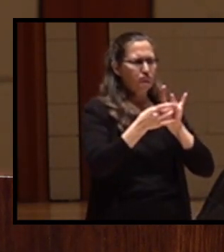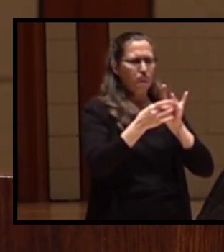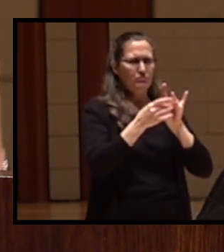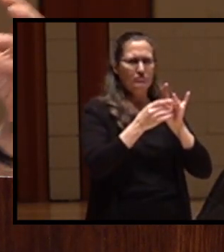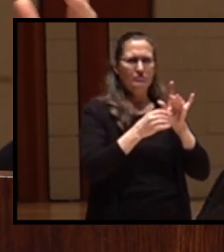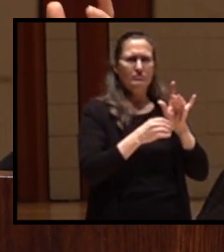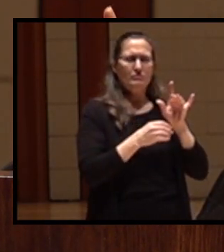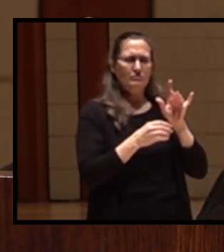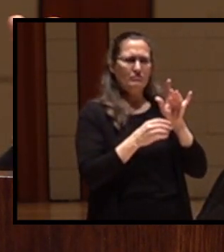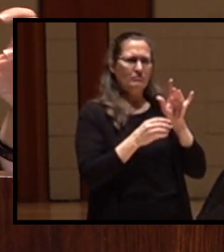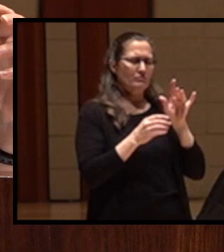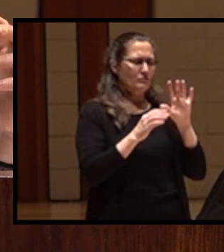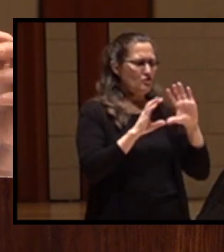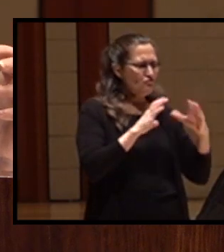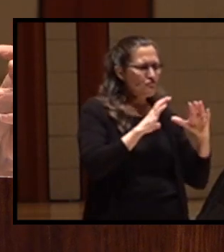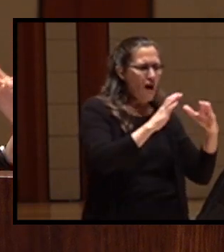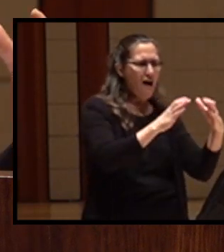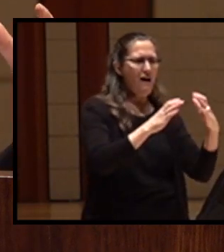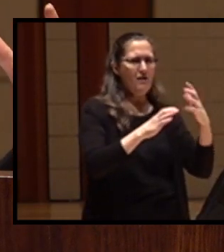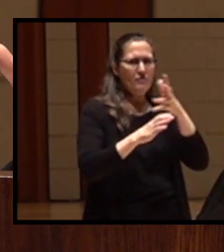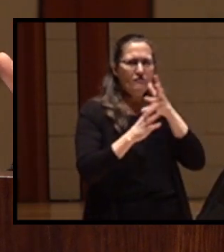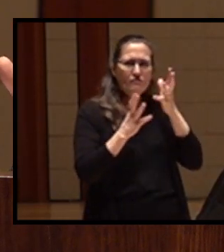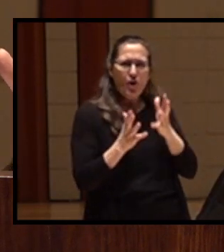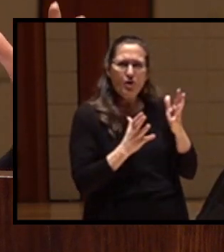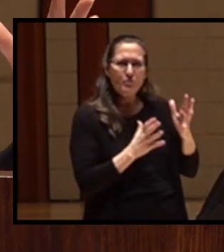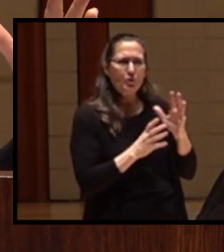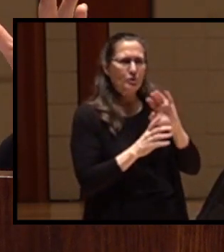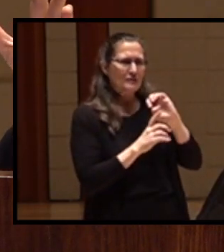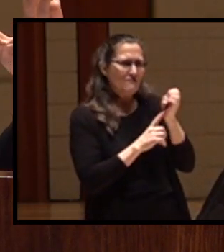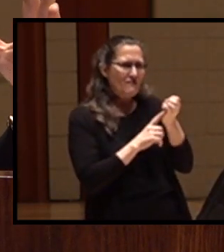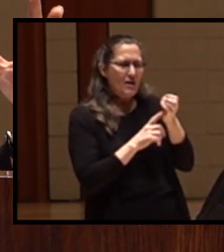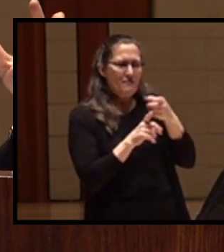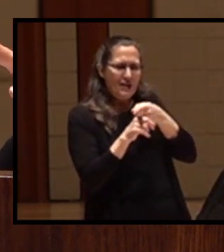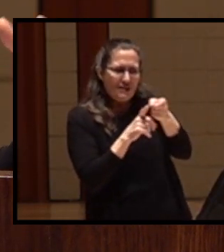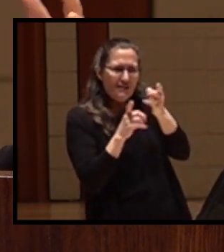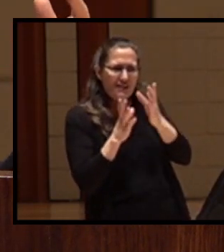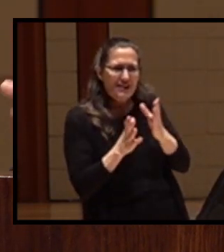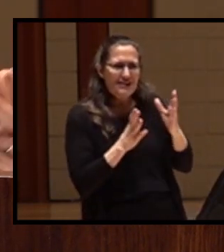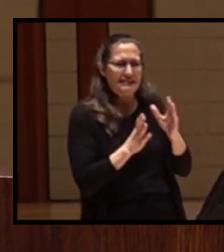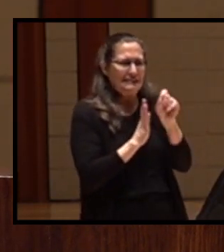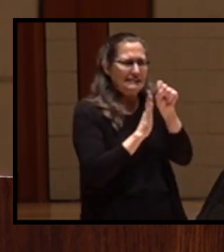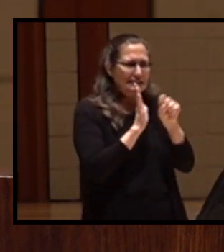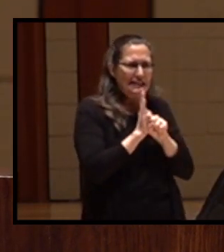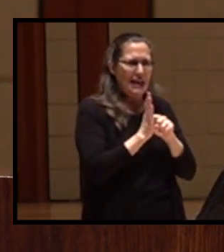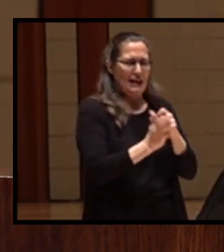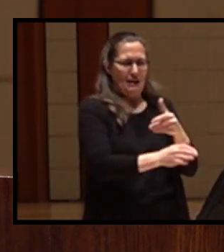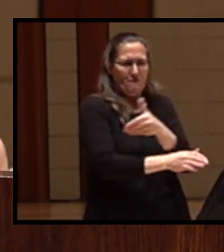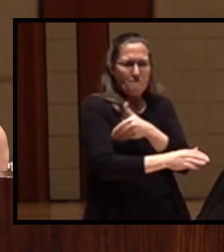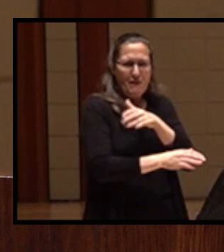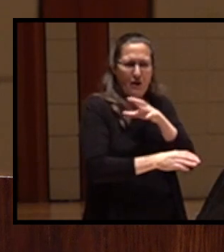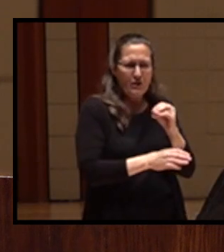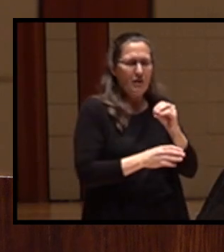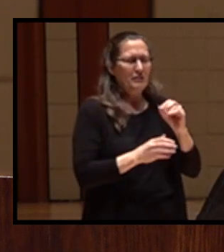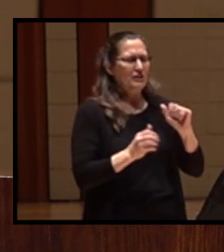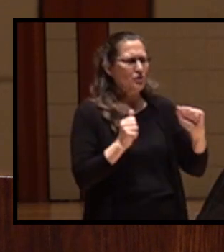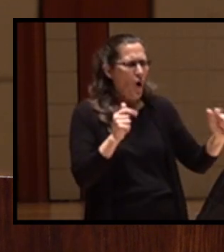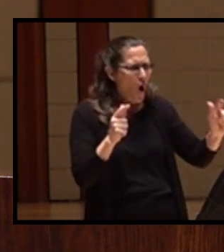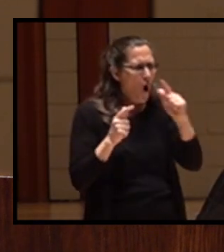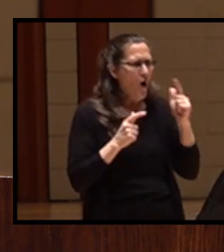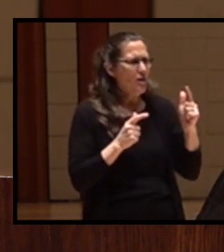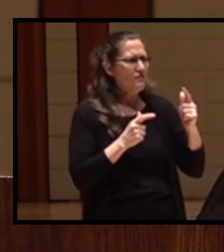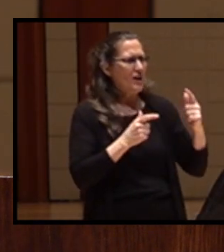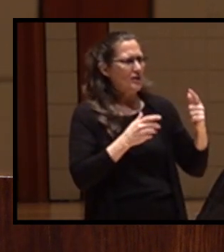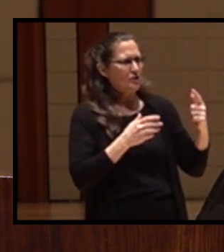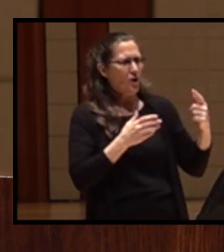tribes and the farmers, the environmentalists, the states, the power companies, we're all talking. We understand each